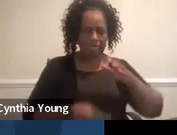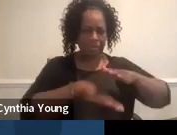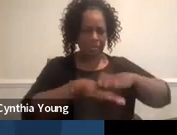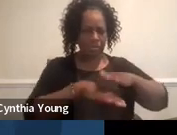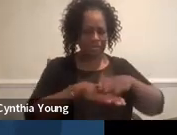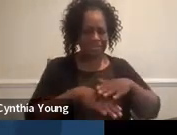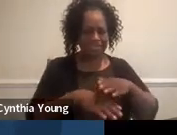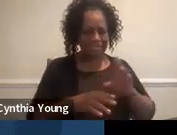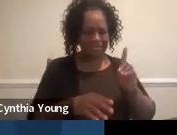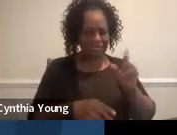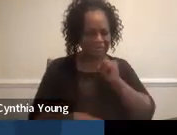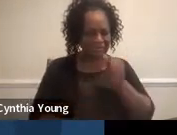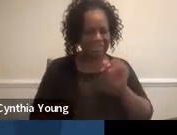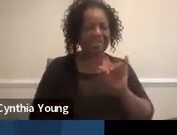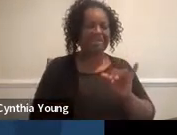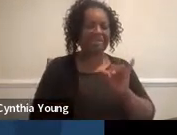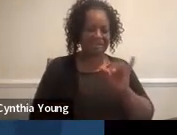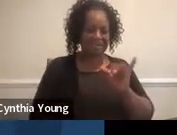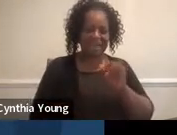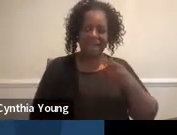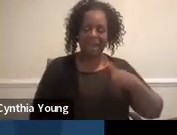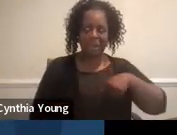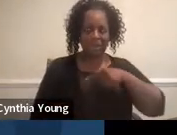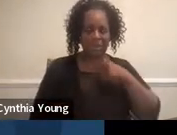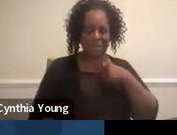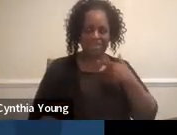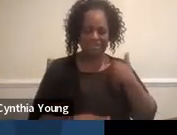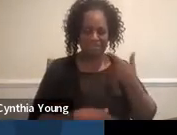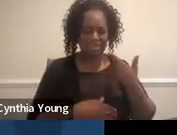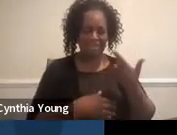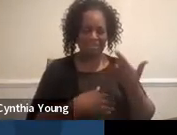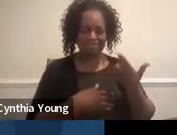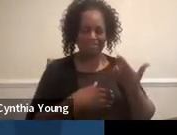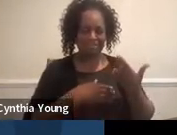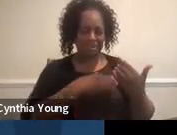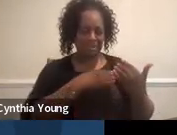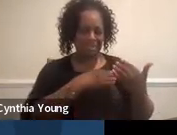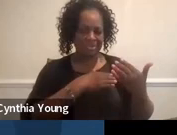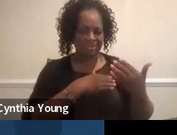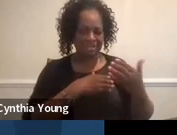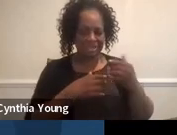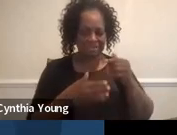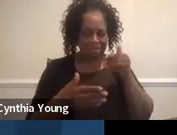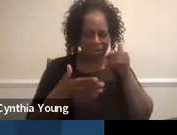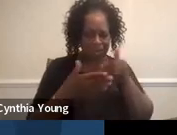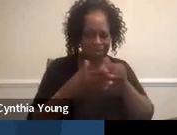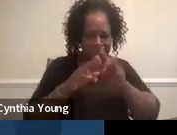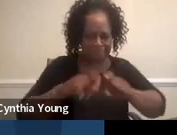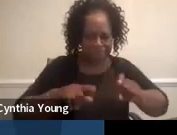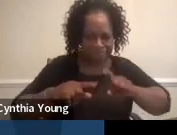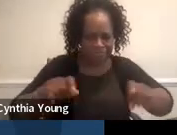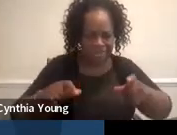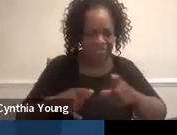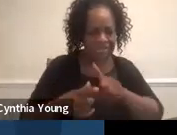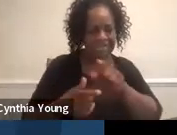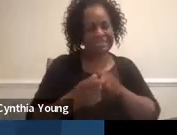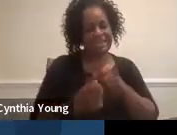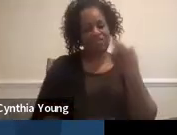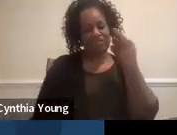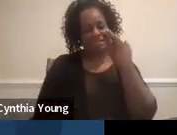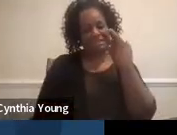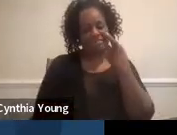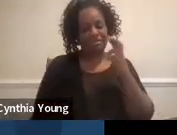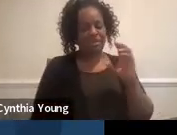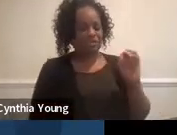Yes. Yeah. We've, we've been tasked with, with taking a closer look at this for that exact reason.